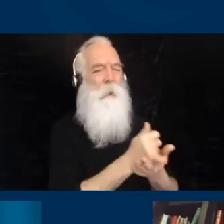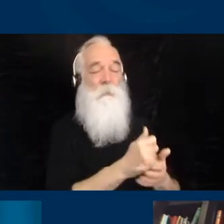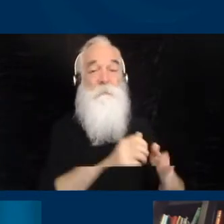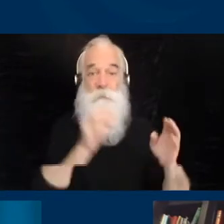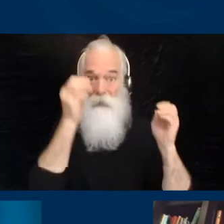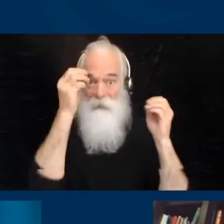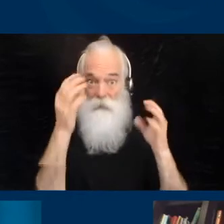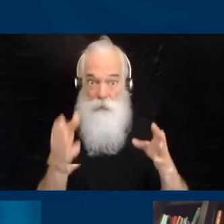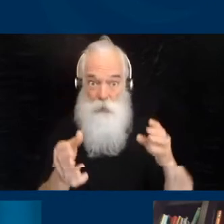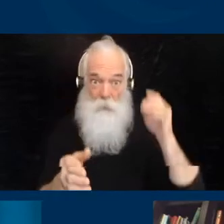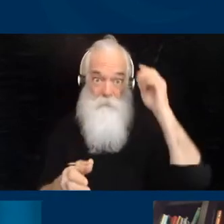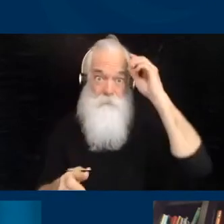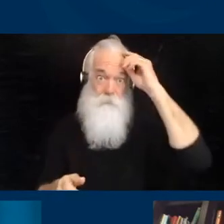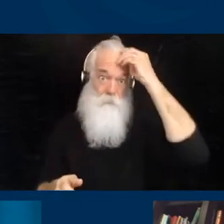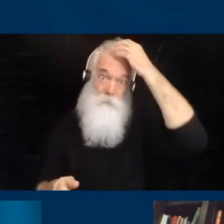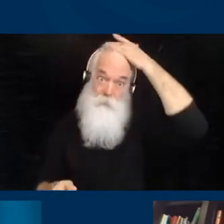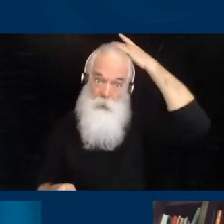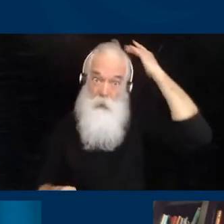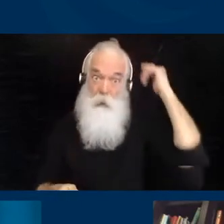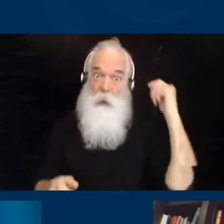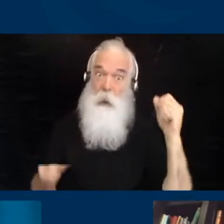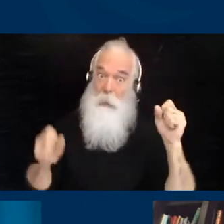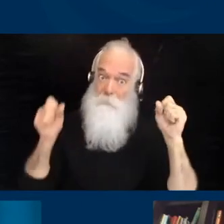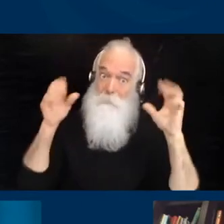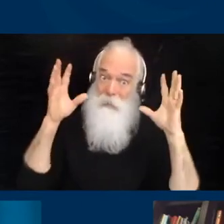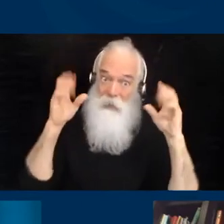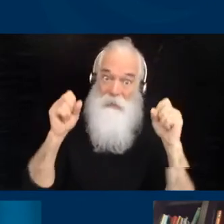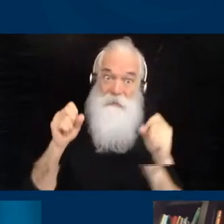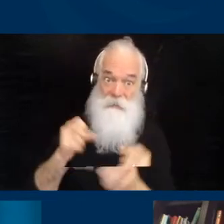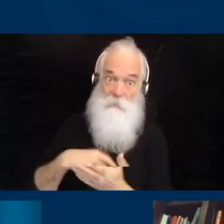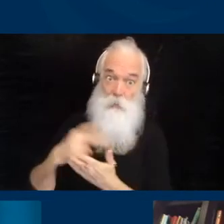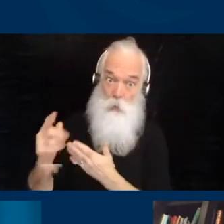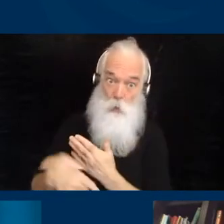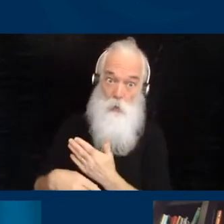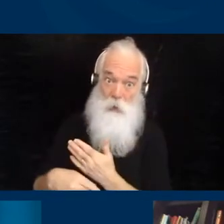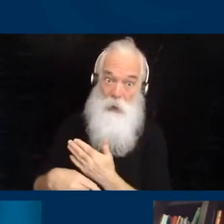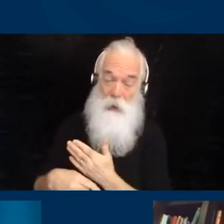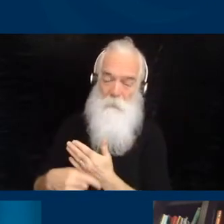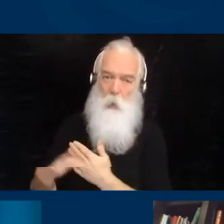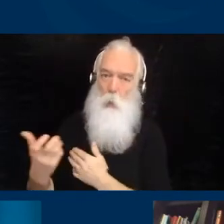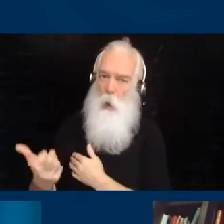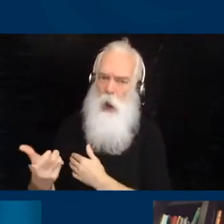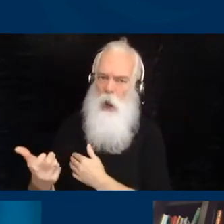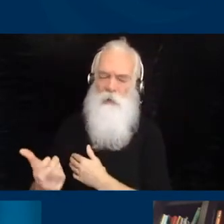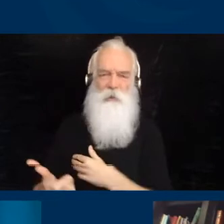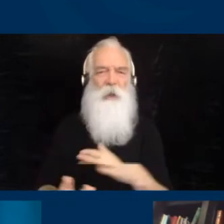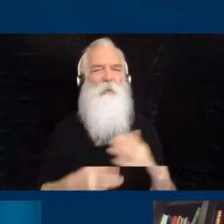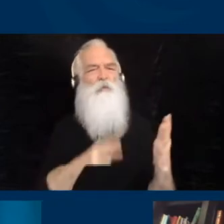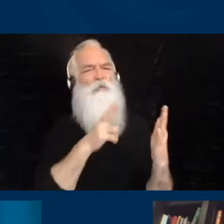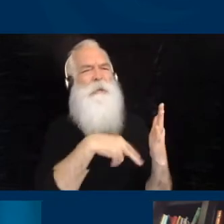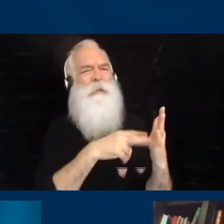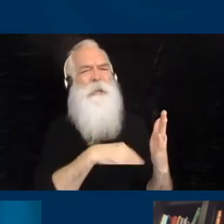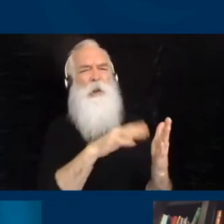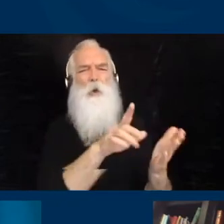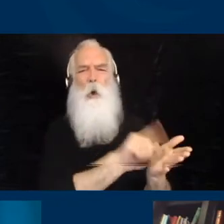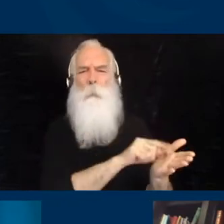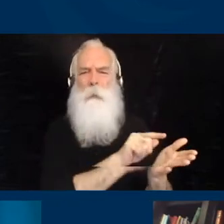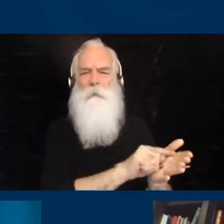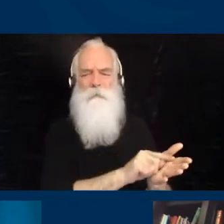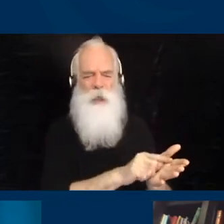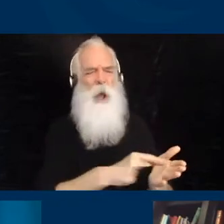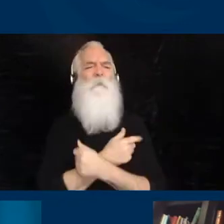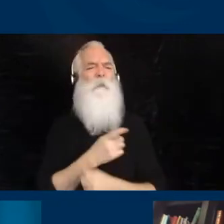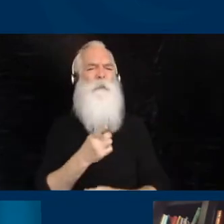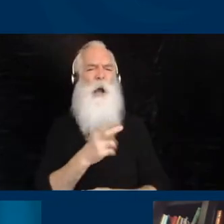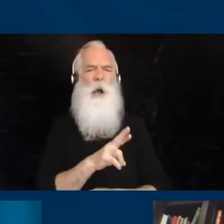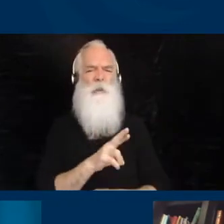amazing program and reading some of the recent publications from your lab, I would love to discuss further formal collaborations with you.